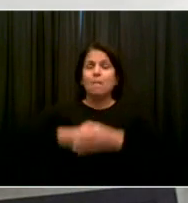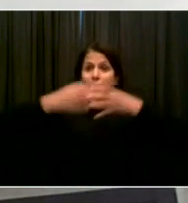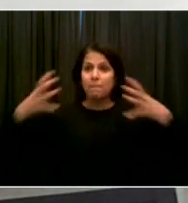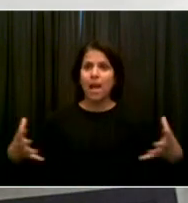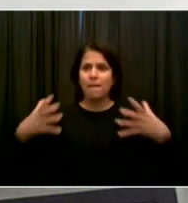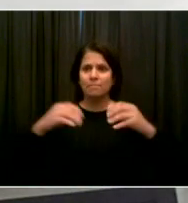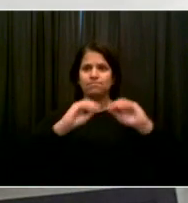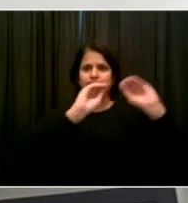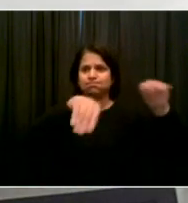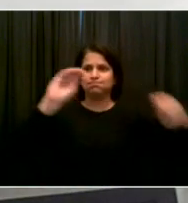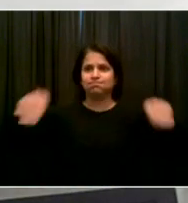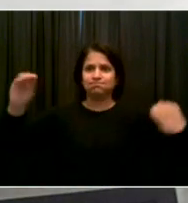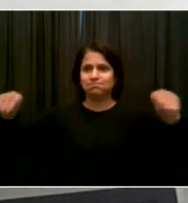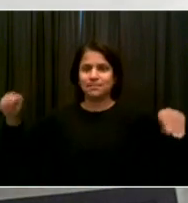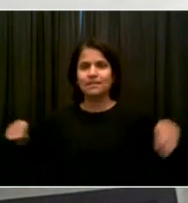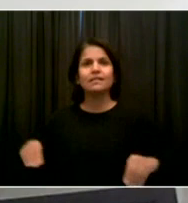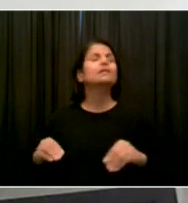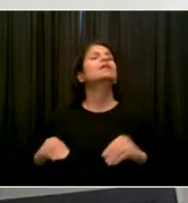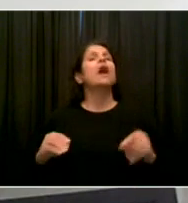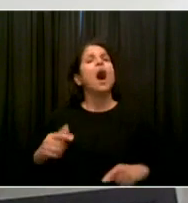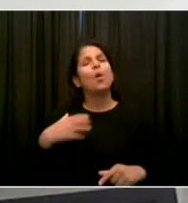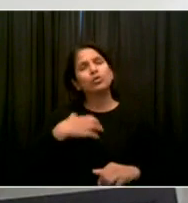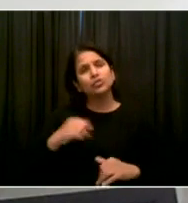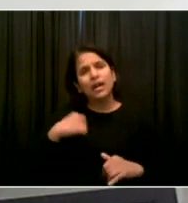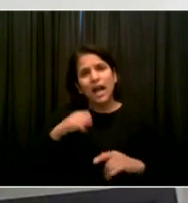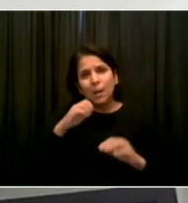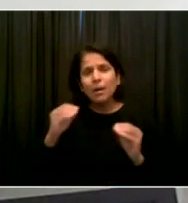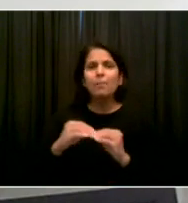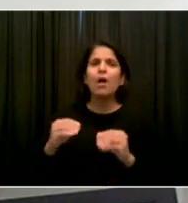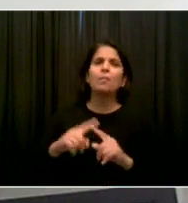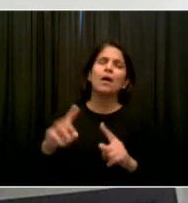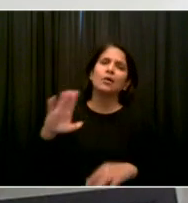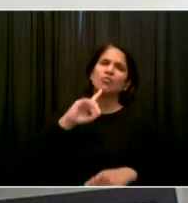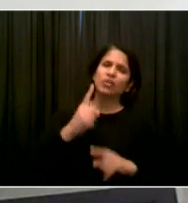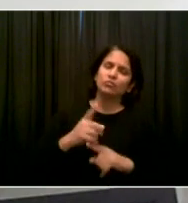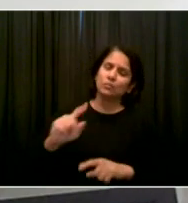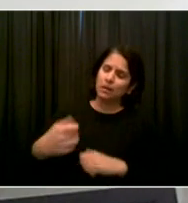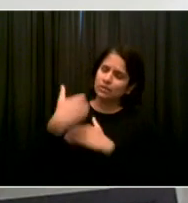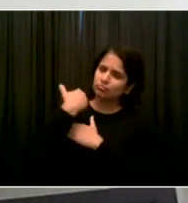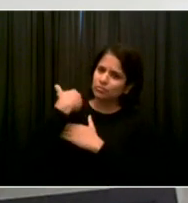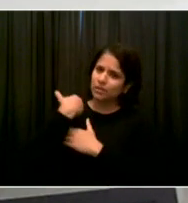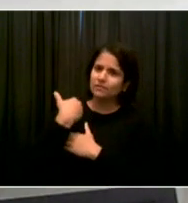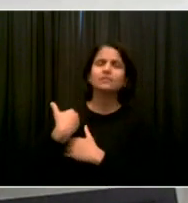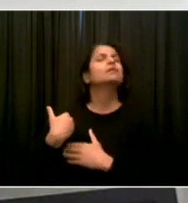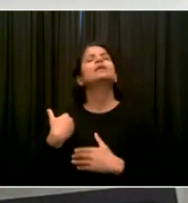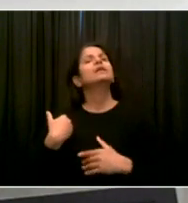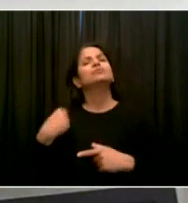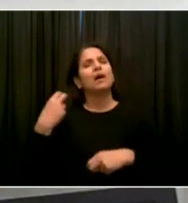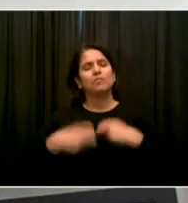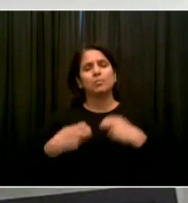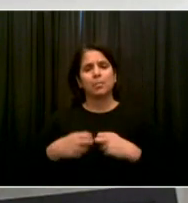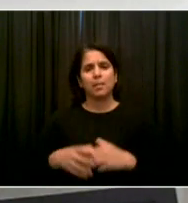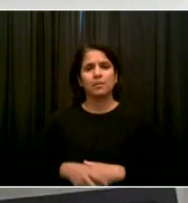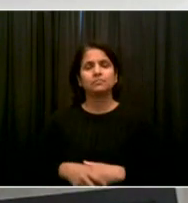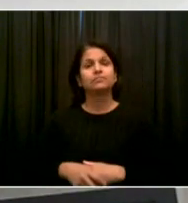it. And as you say, sir, it is up to us. Let me reiterate that the people who do the testing, whether it's at